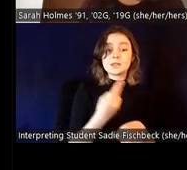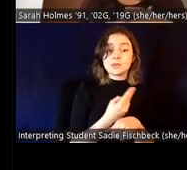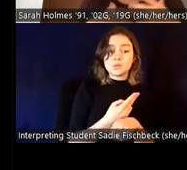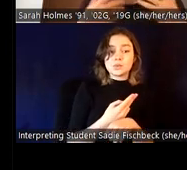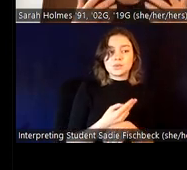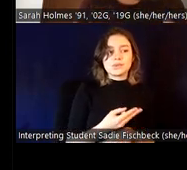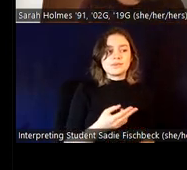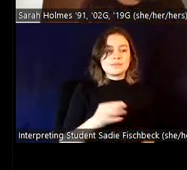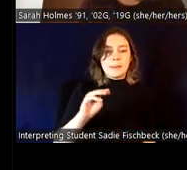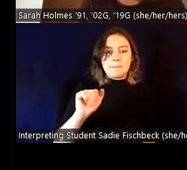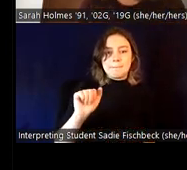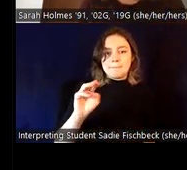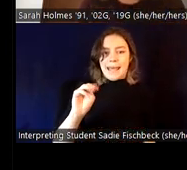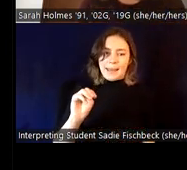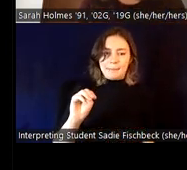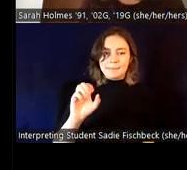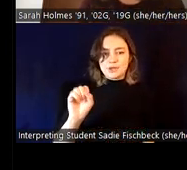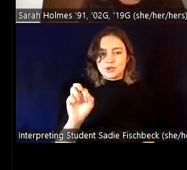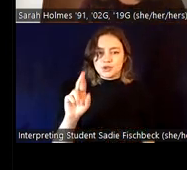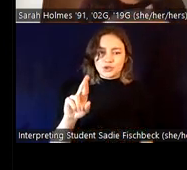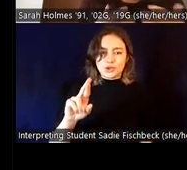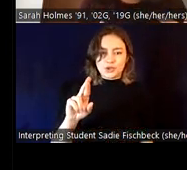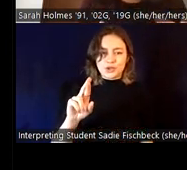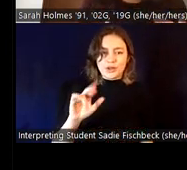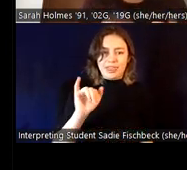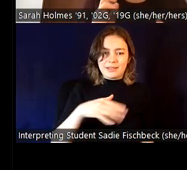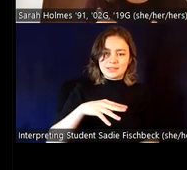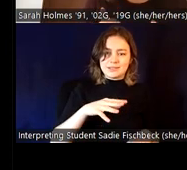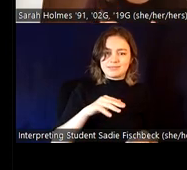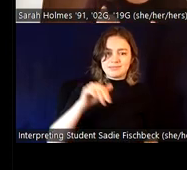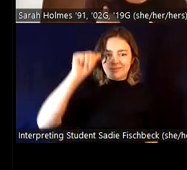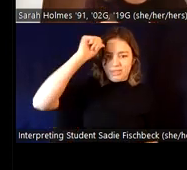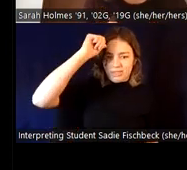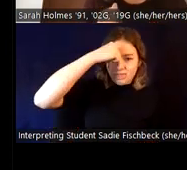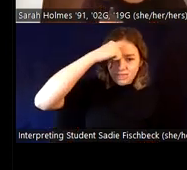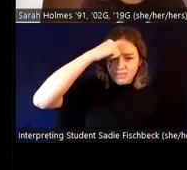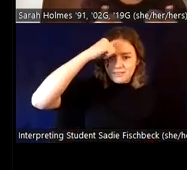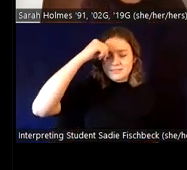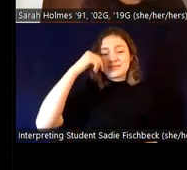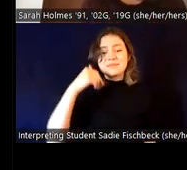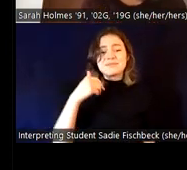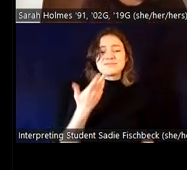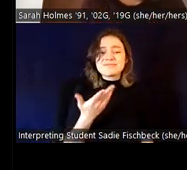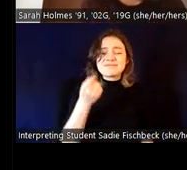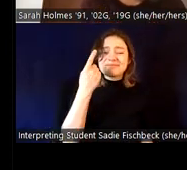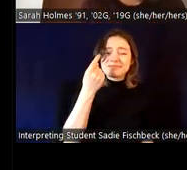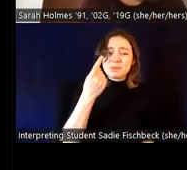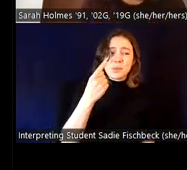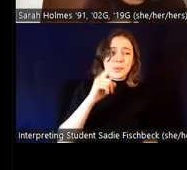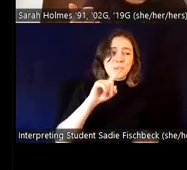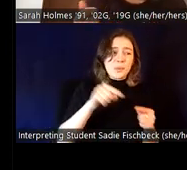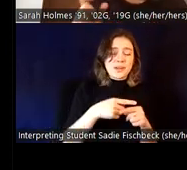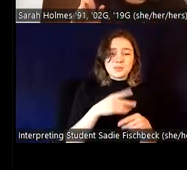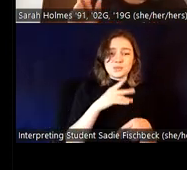sir was just sort of trained into me. Um, and yet when we're using those words, we're making an assumption about someone's gender